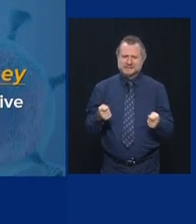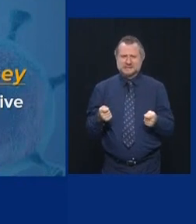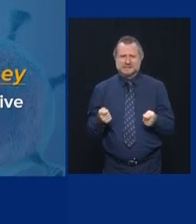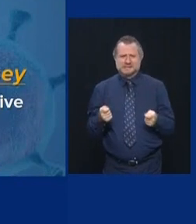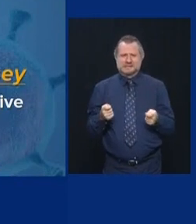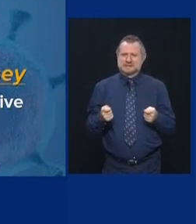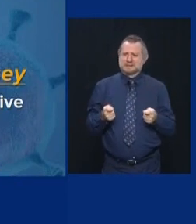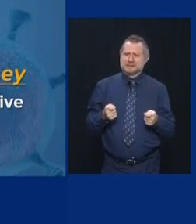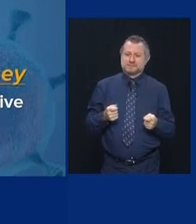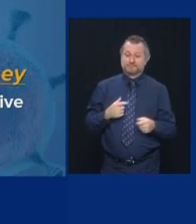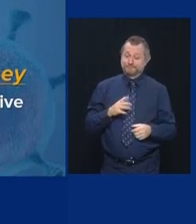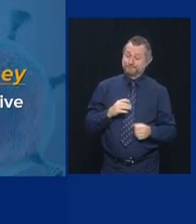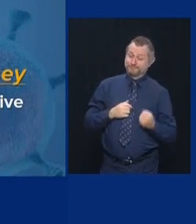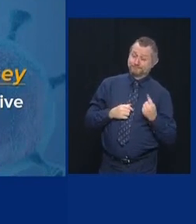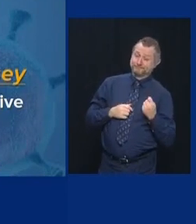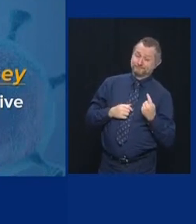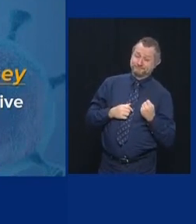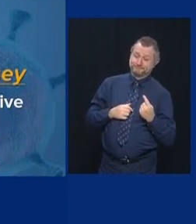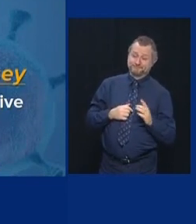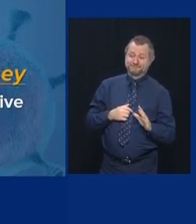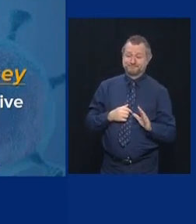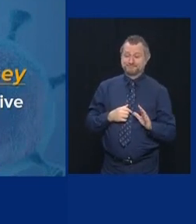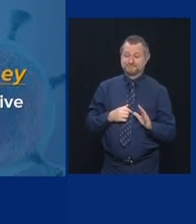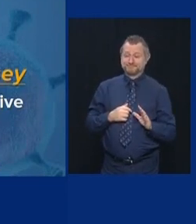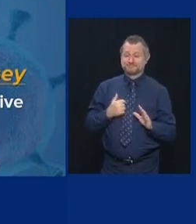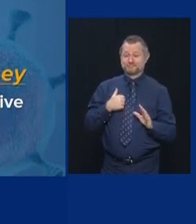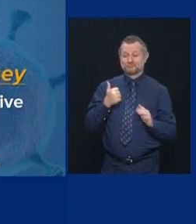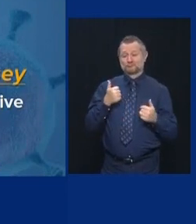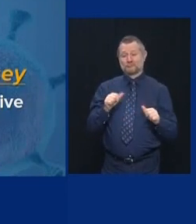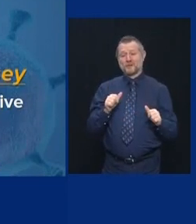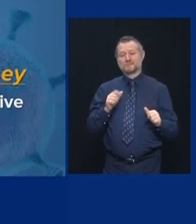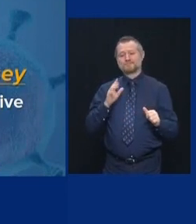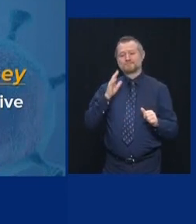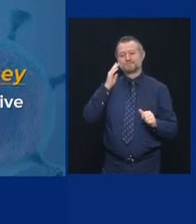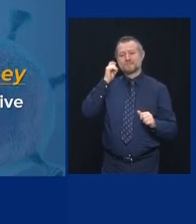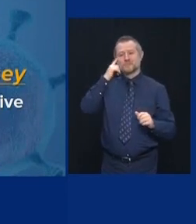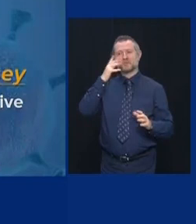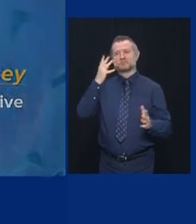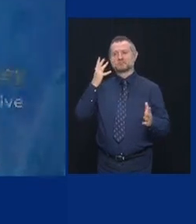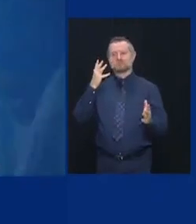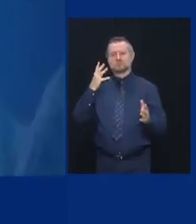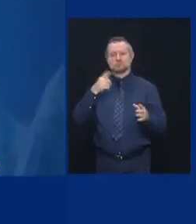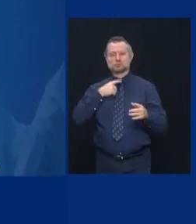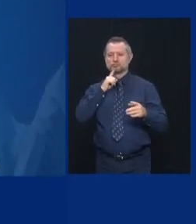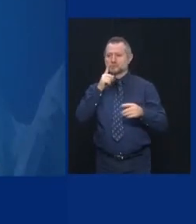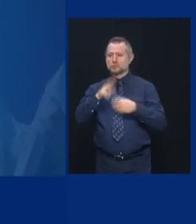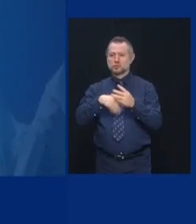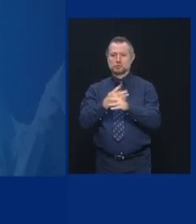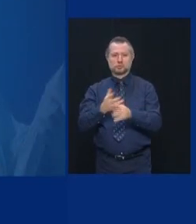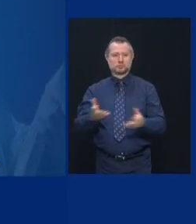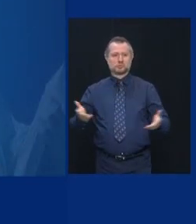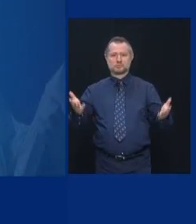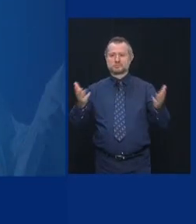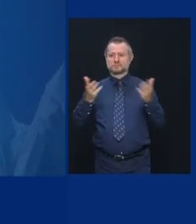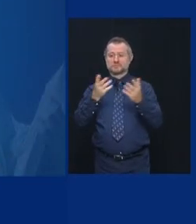But I'm also realistic, and these are the facts that surround us.